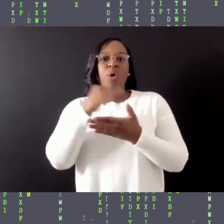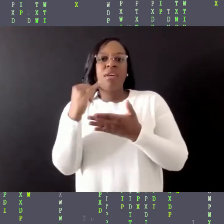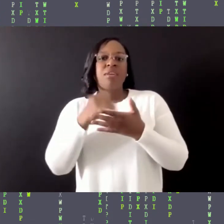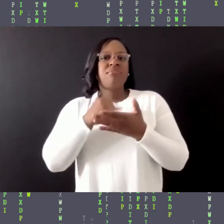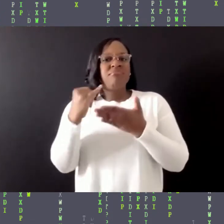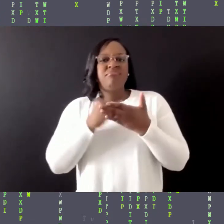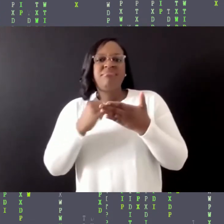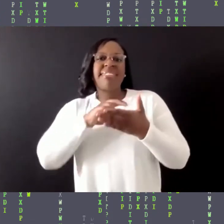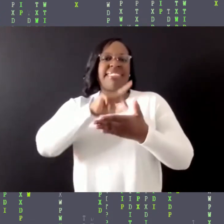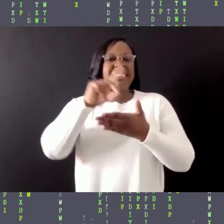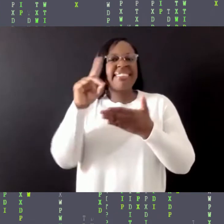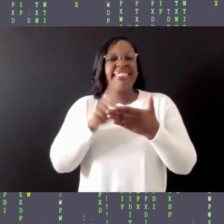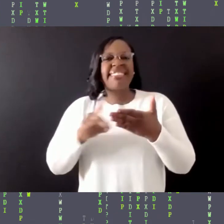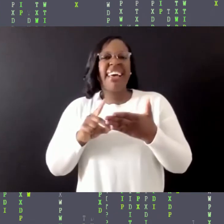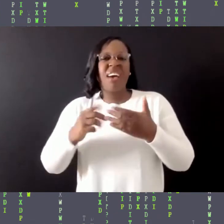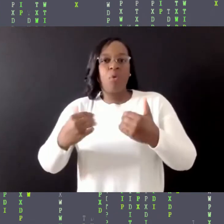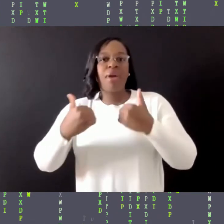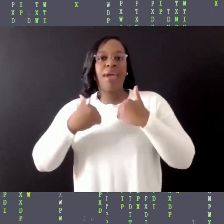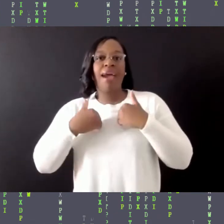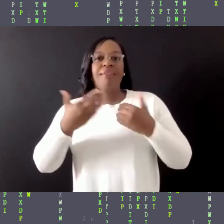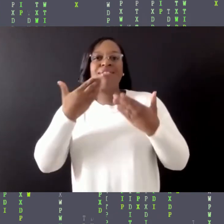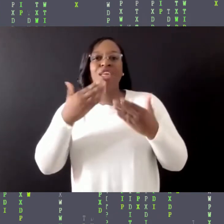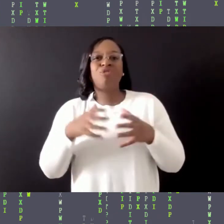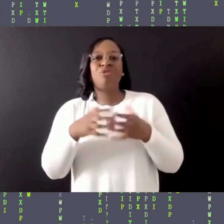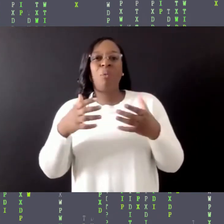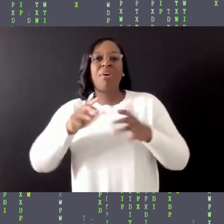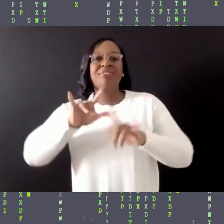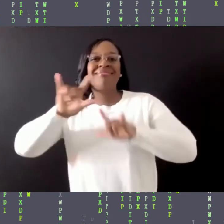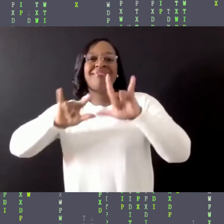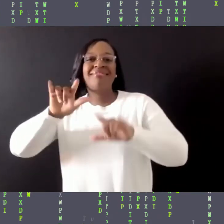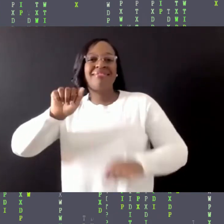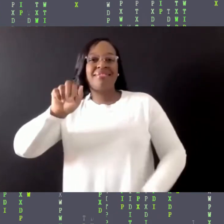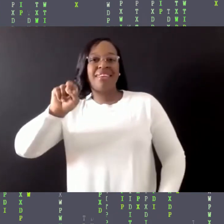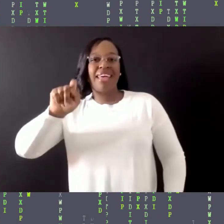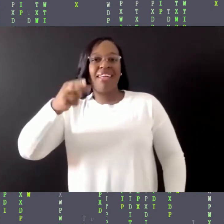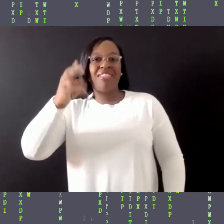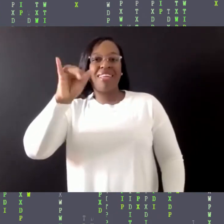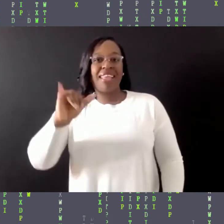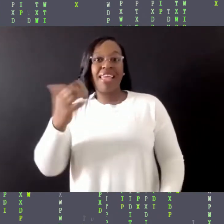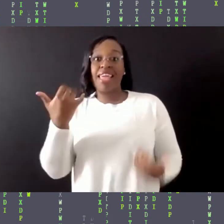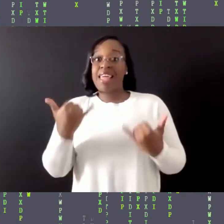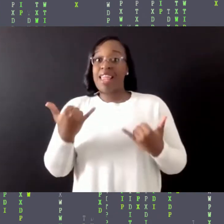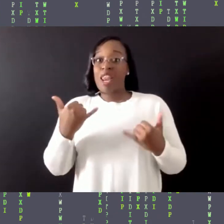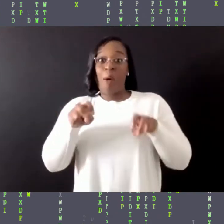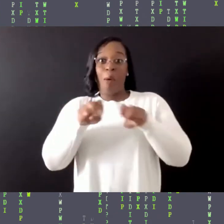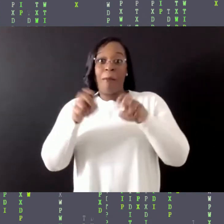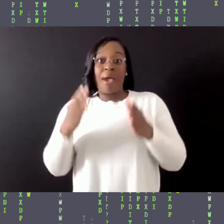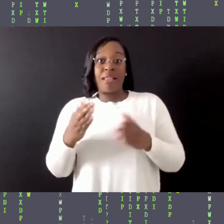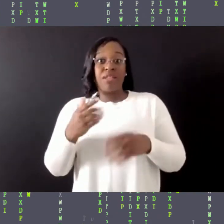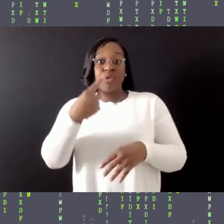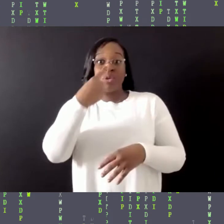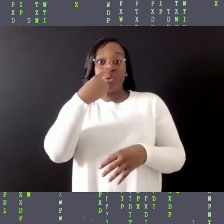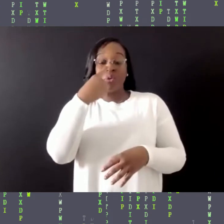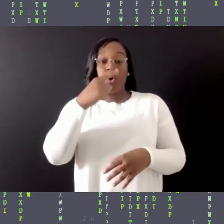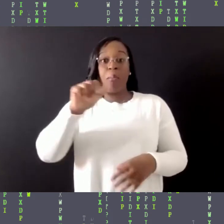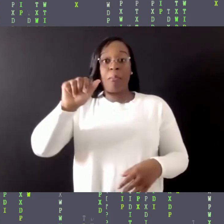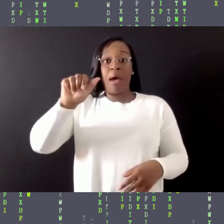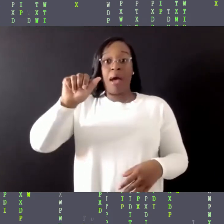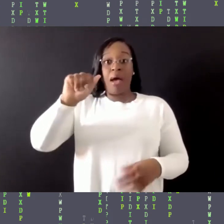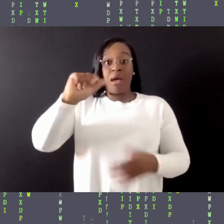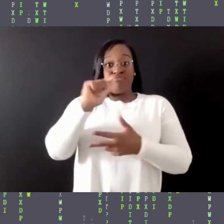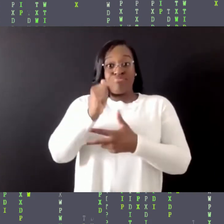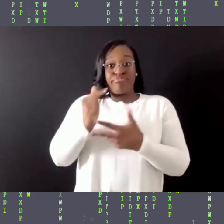for our panelists, if you could introduce yourselves in alphabetical order by first name, and share in one word